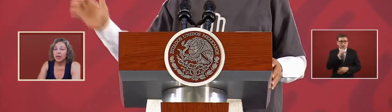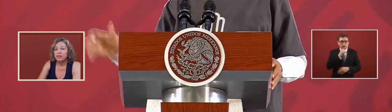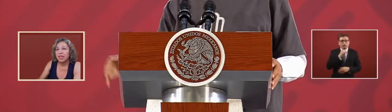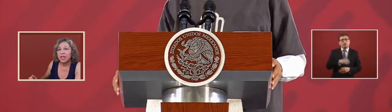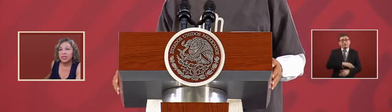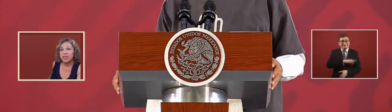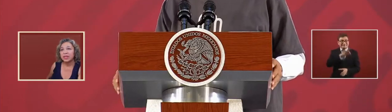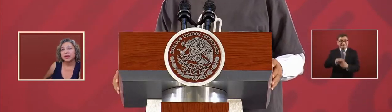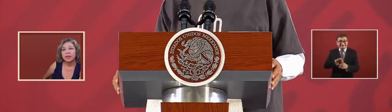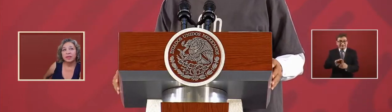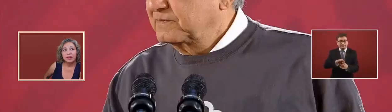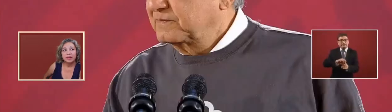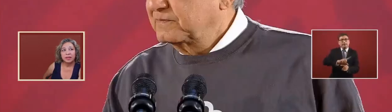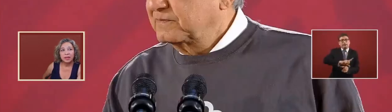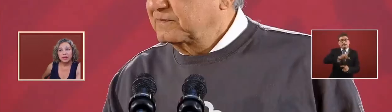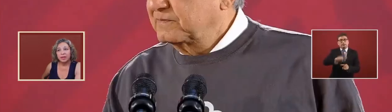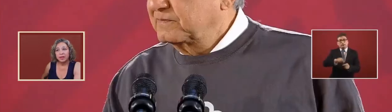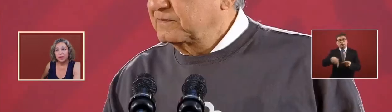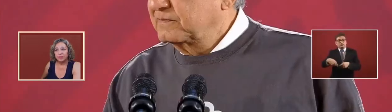of the election